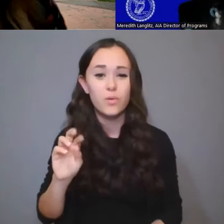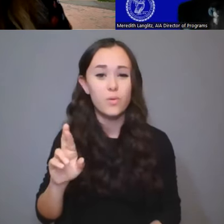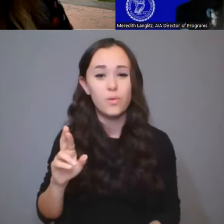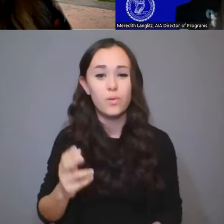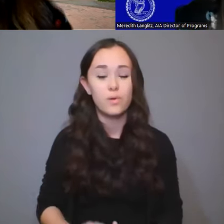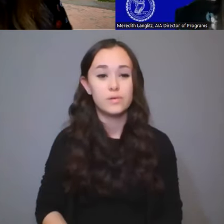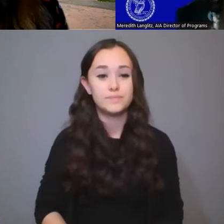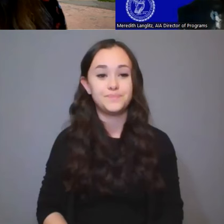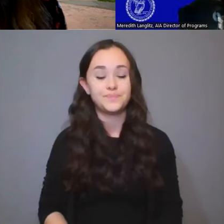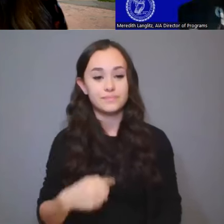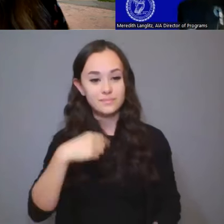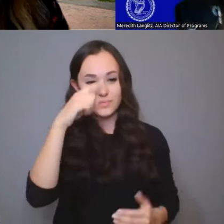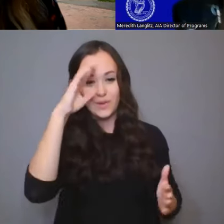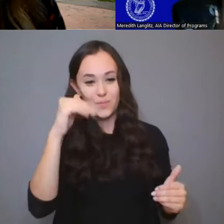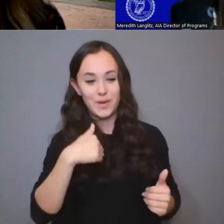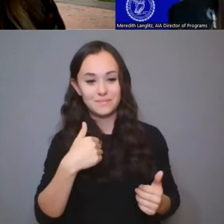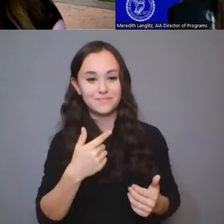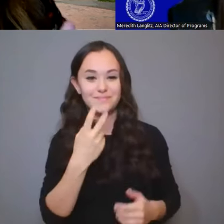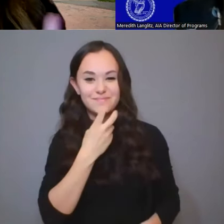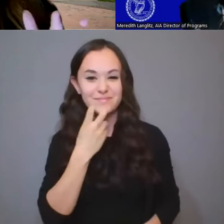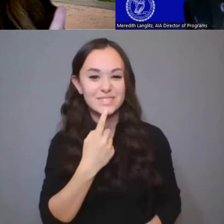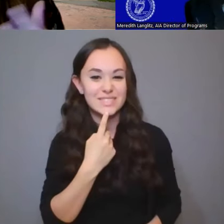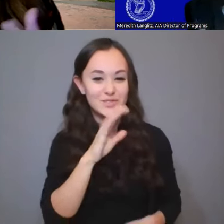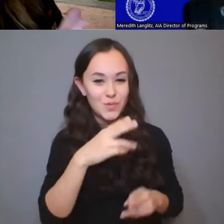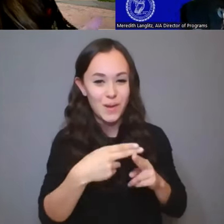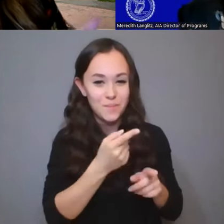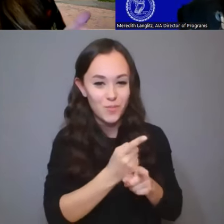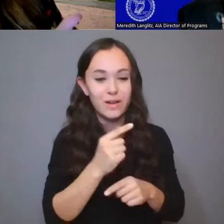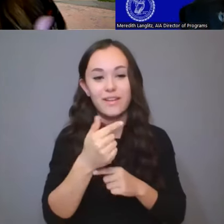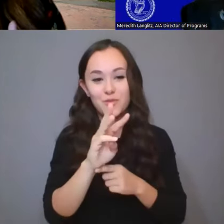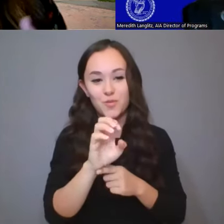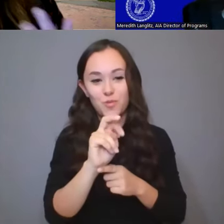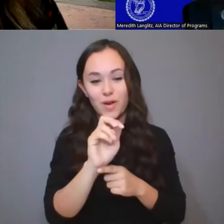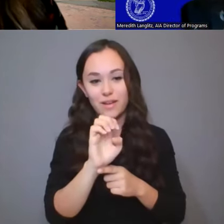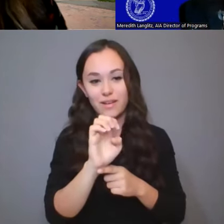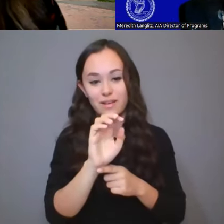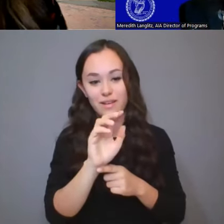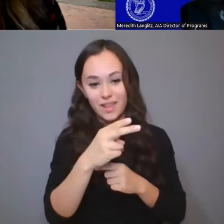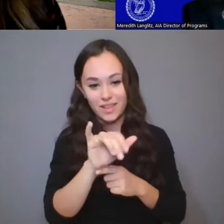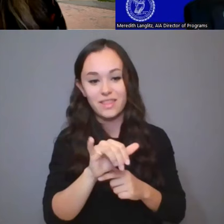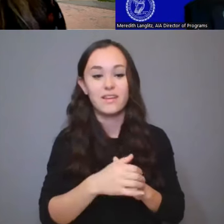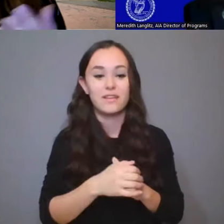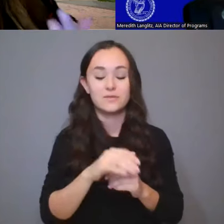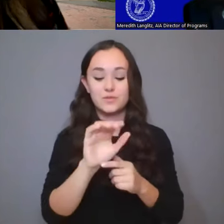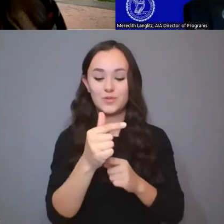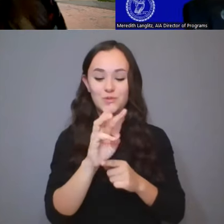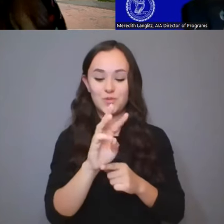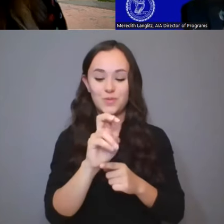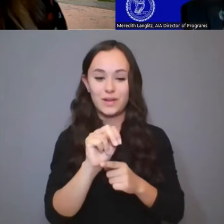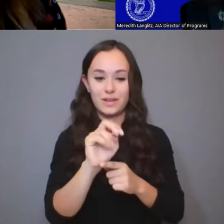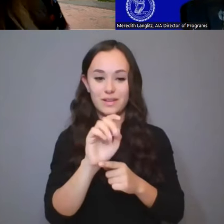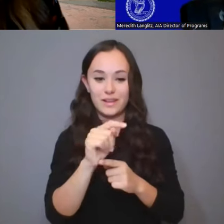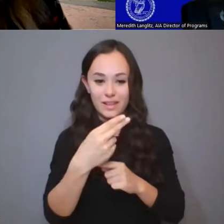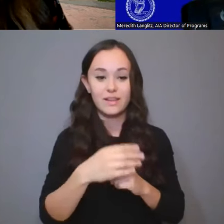Gwyneth, I hope I'm pronouncing your name correctly. Obviously, that question about whether or not it would be invasive and less permitted by the tribe, that's exactly,